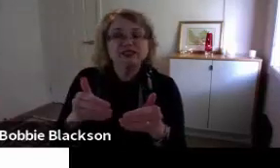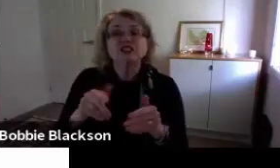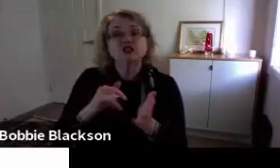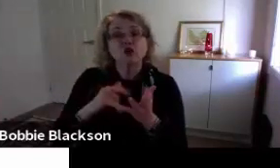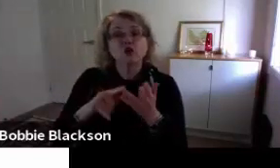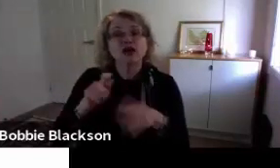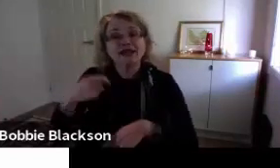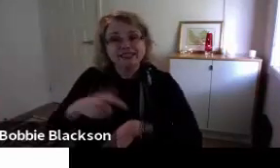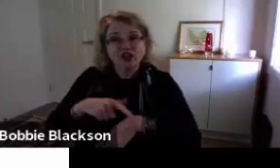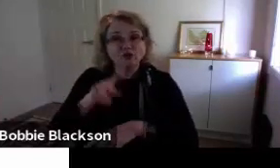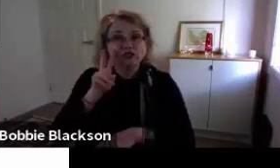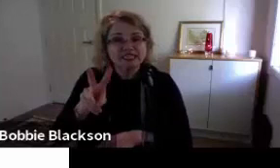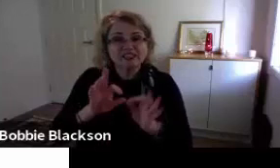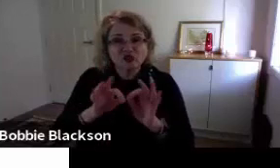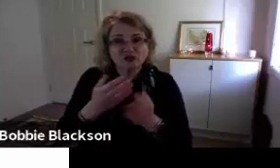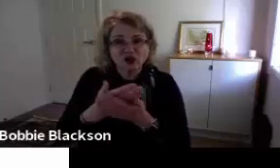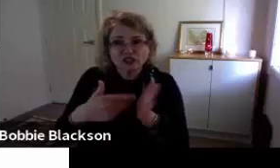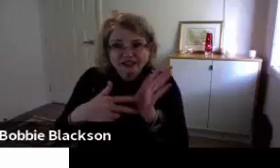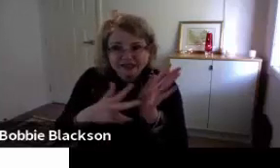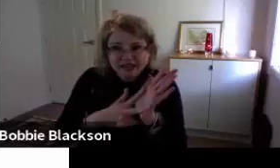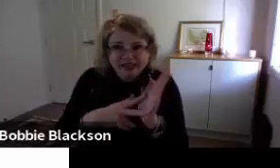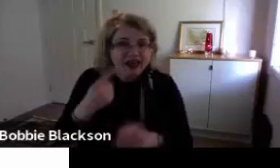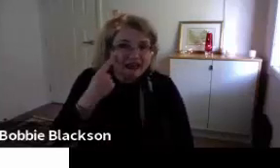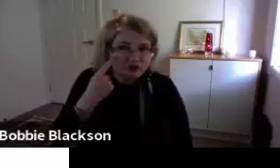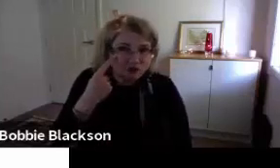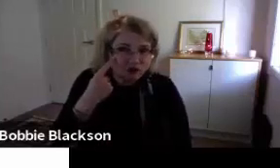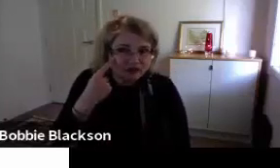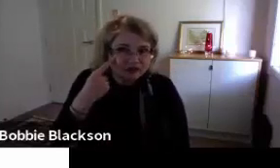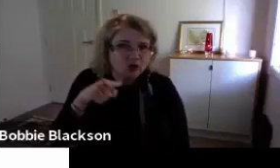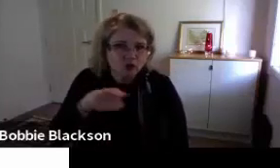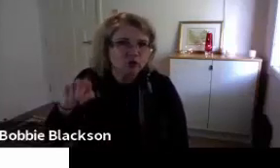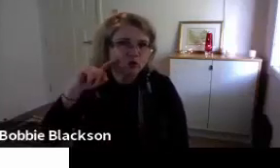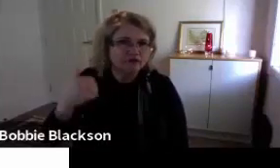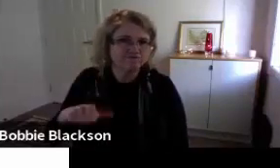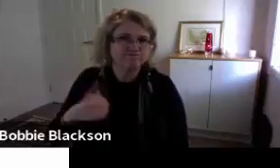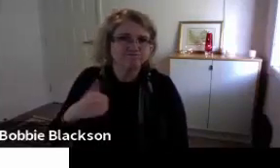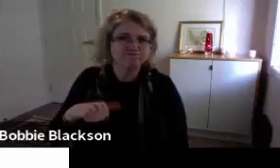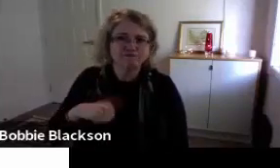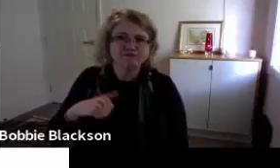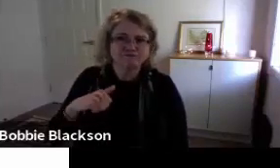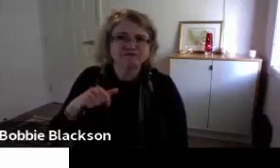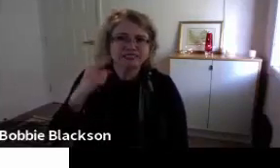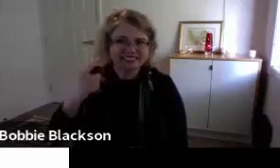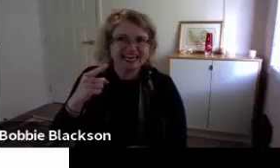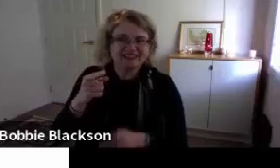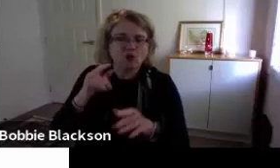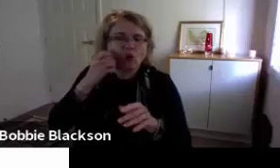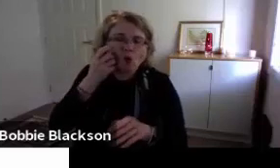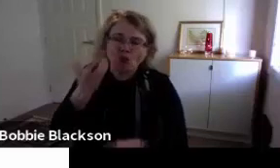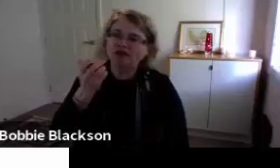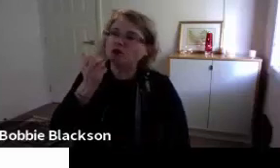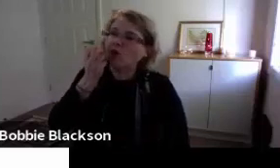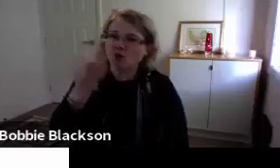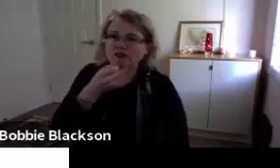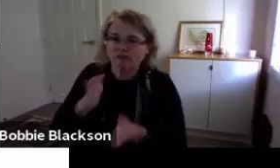and then they will process the message and then they will, a few moments after the speaker has spoken,